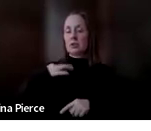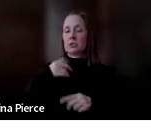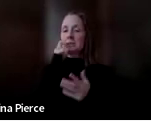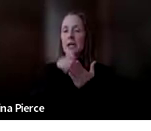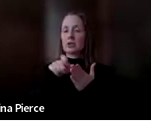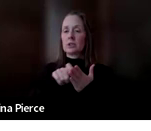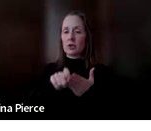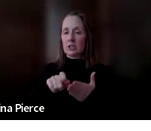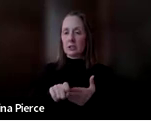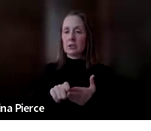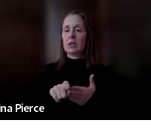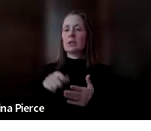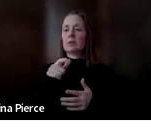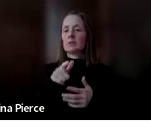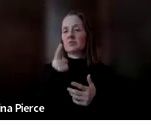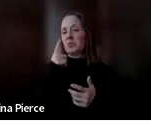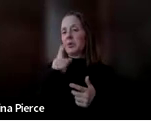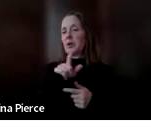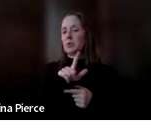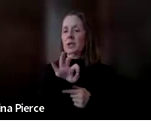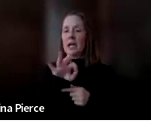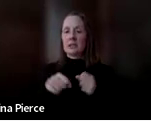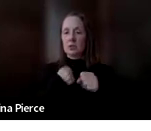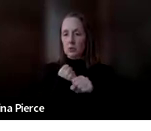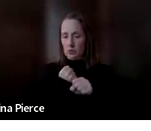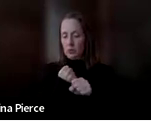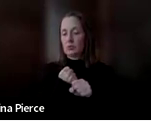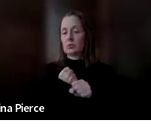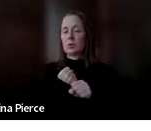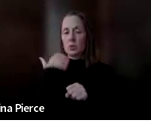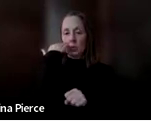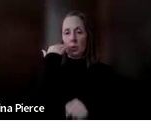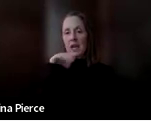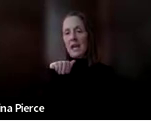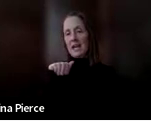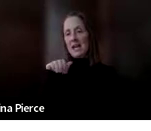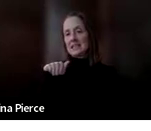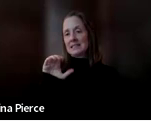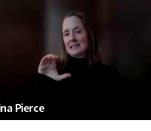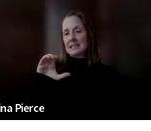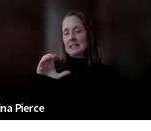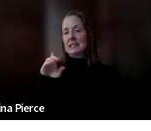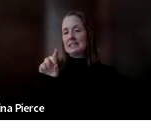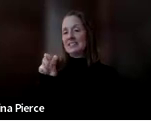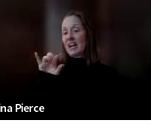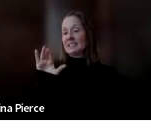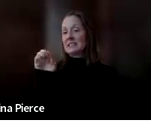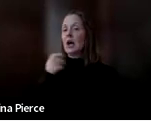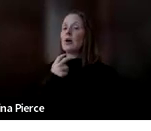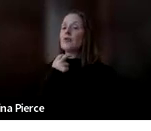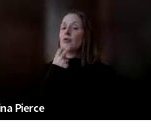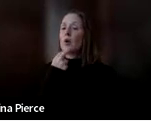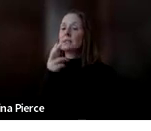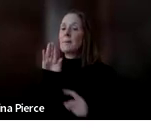project about 29 years, and that they knew the AAC device voice box. And